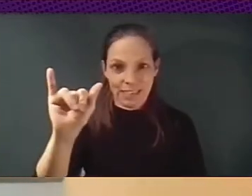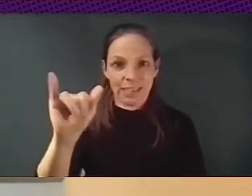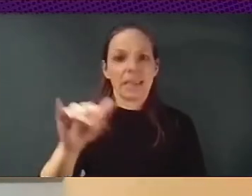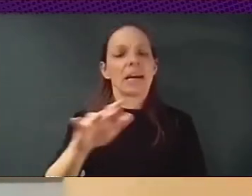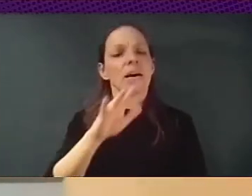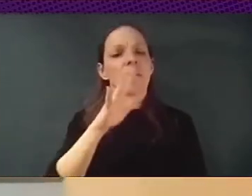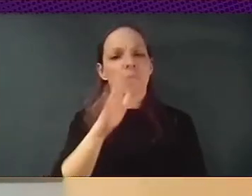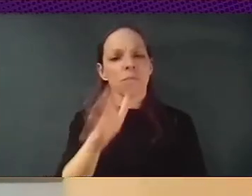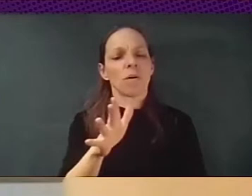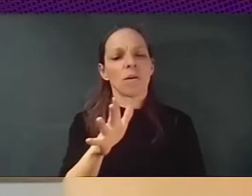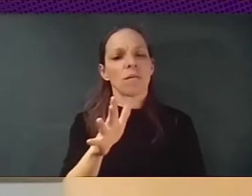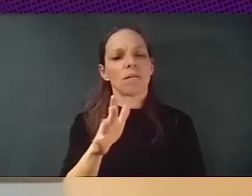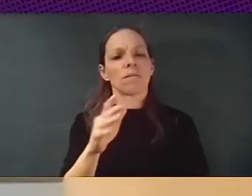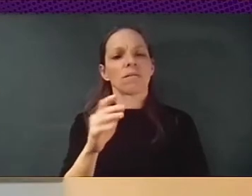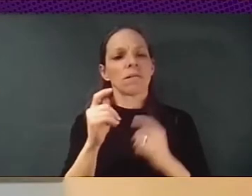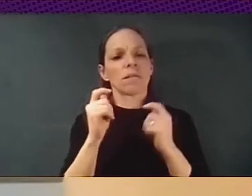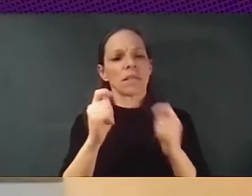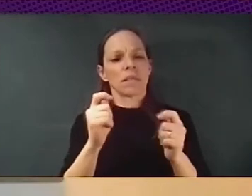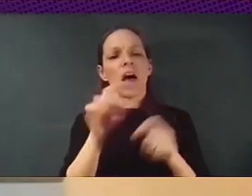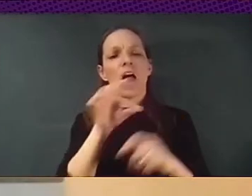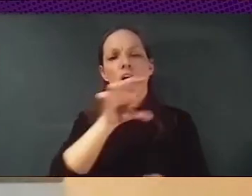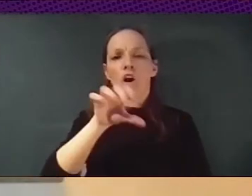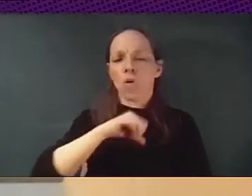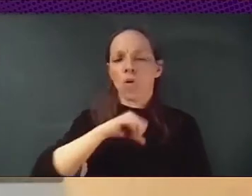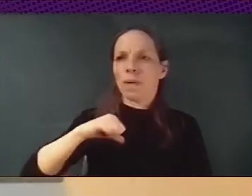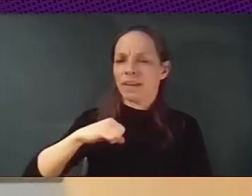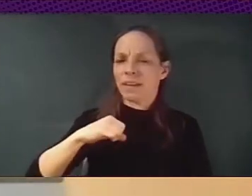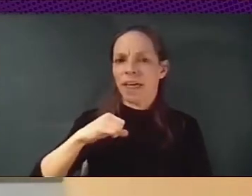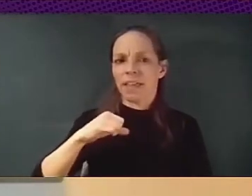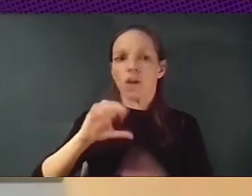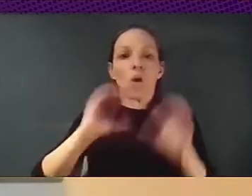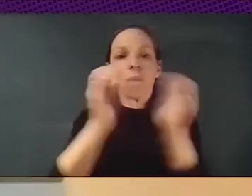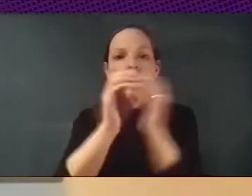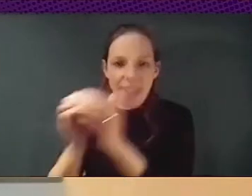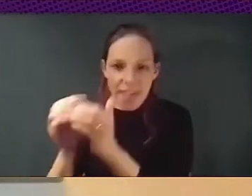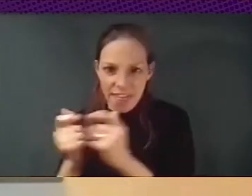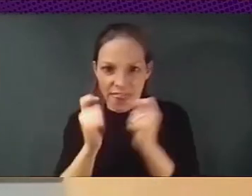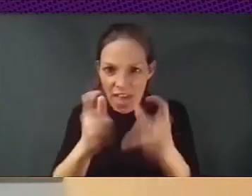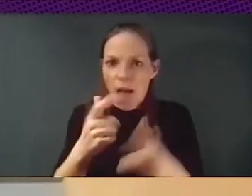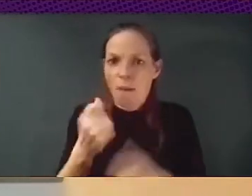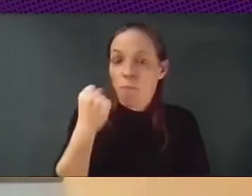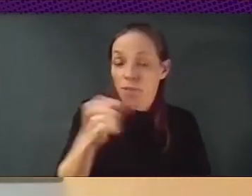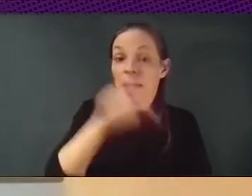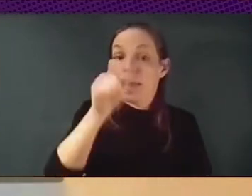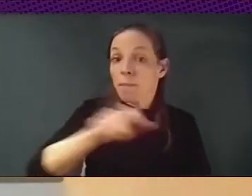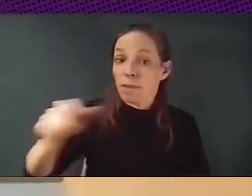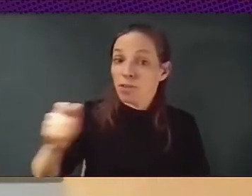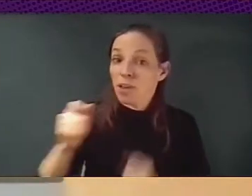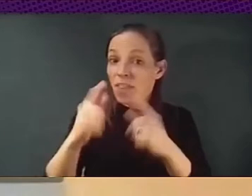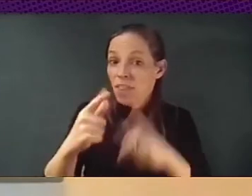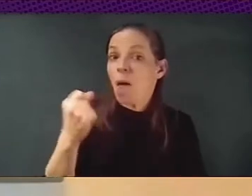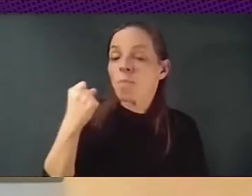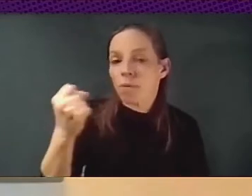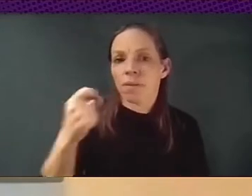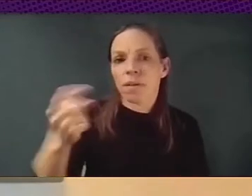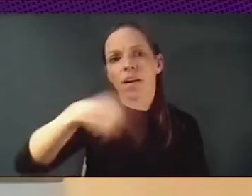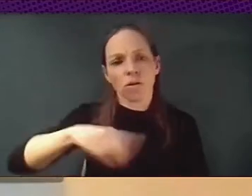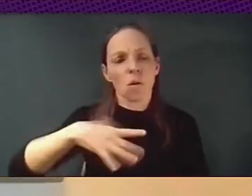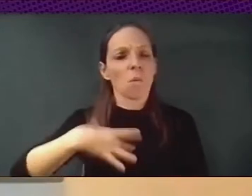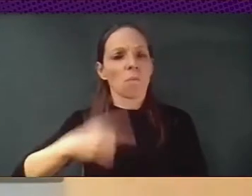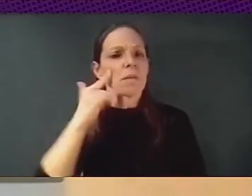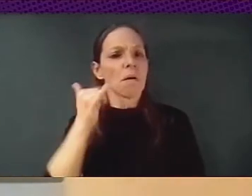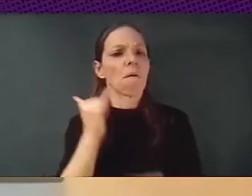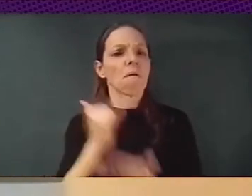power to the people and to the citizens so that they can experiment alternative models with this with this technological